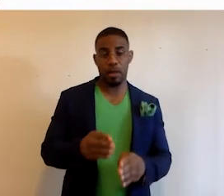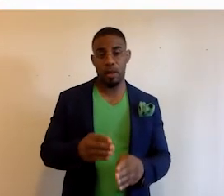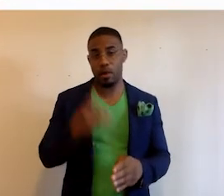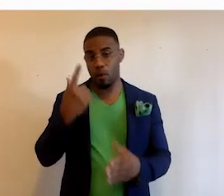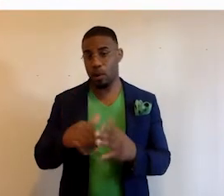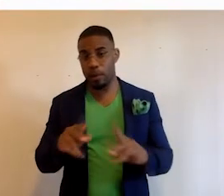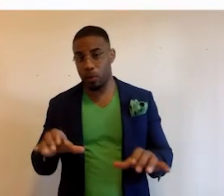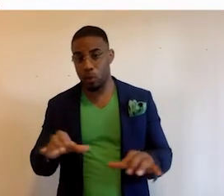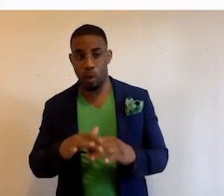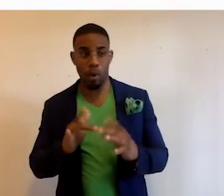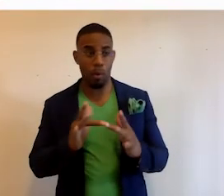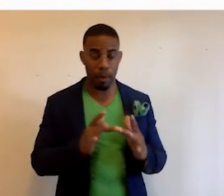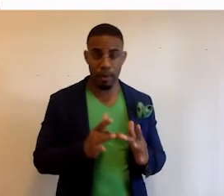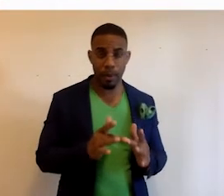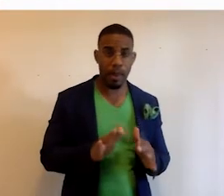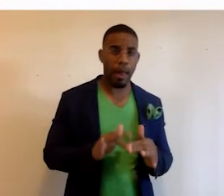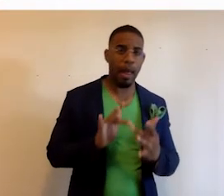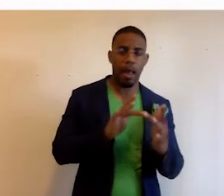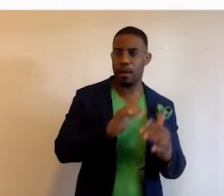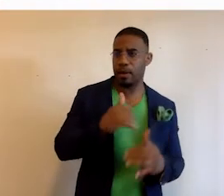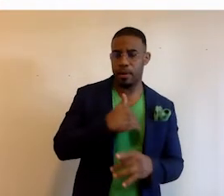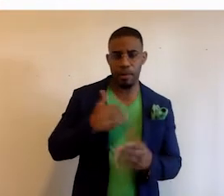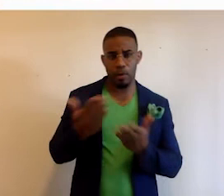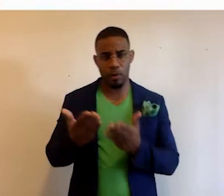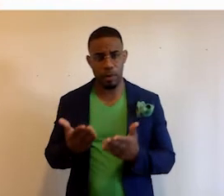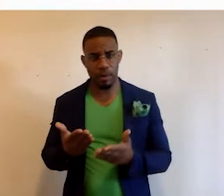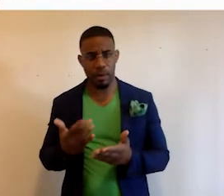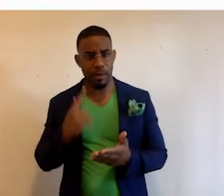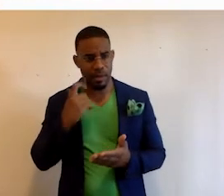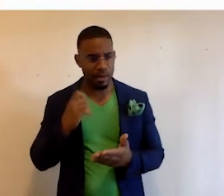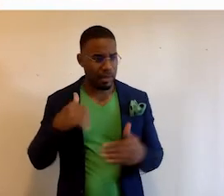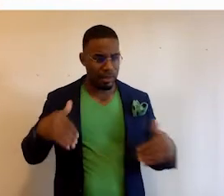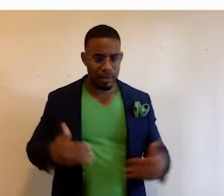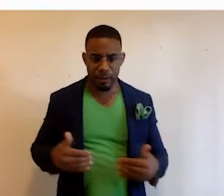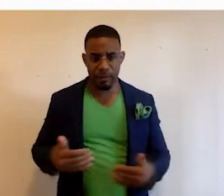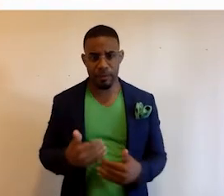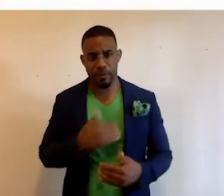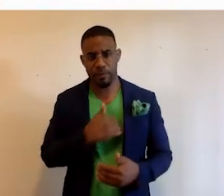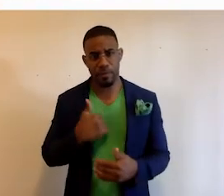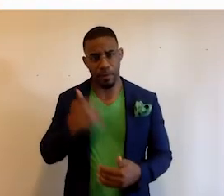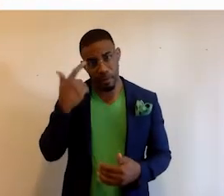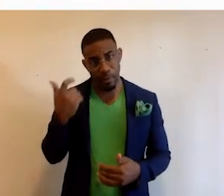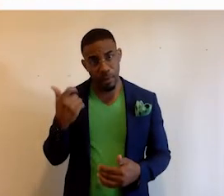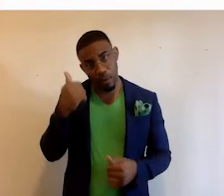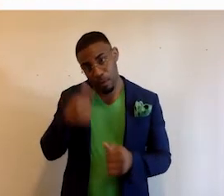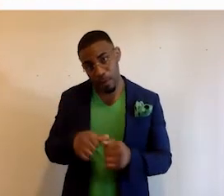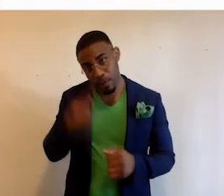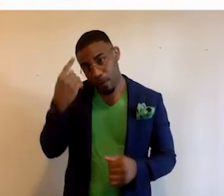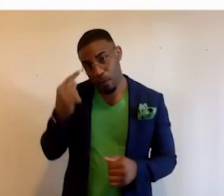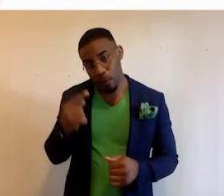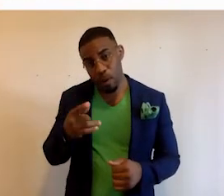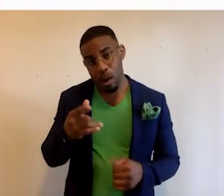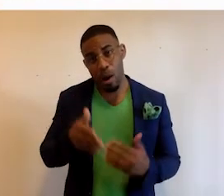people are doing on the website, outreach and membership services, we're just introducing membership because remember, for